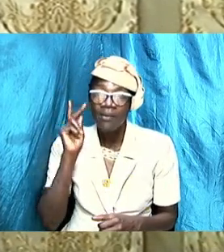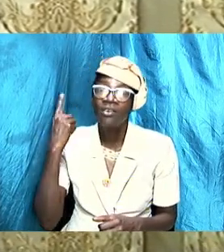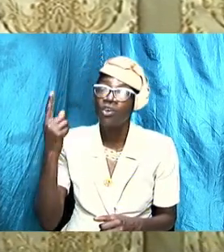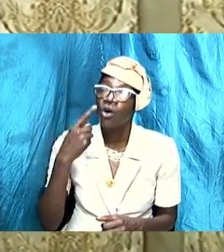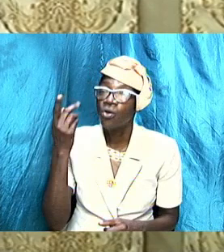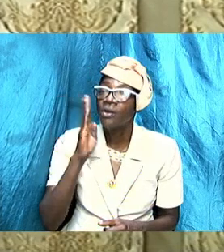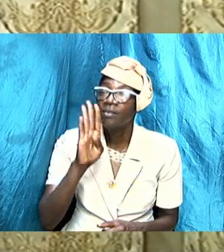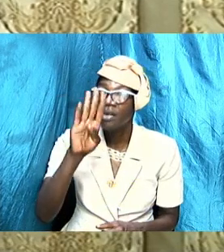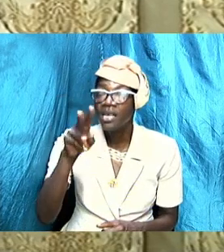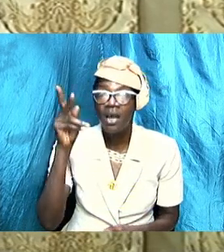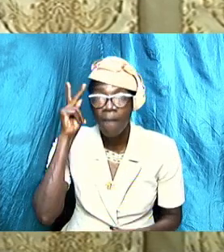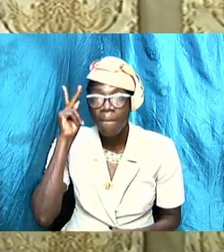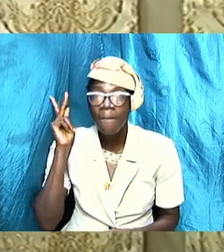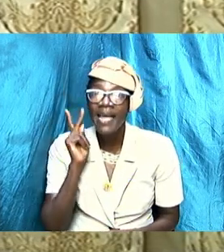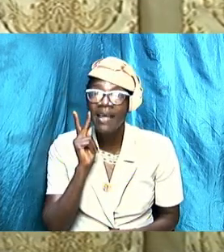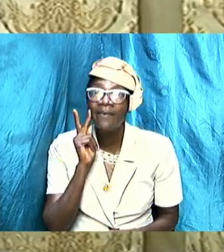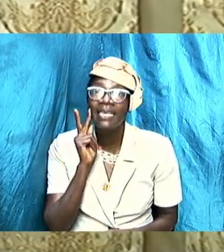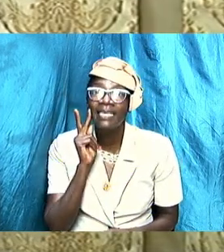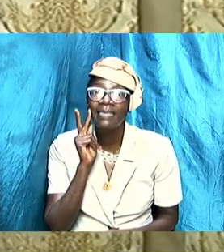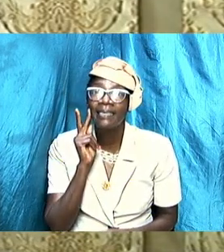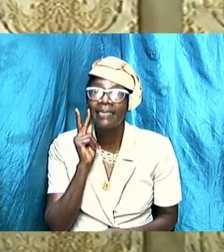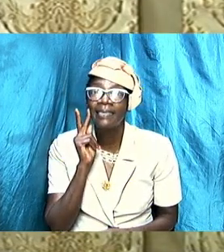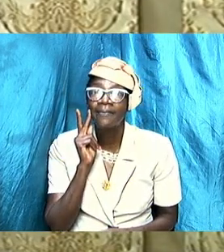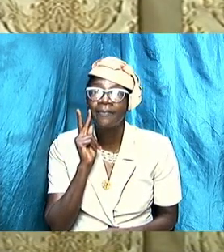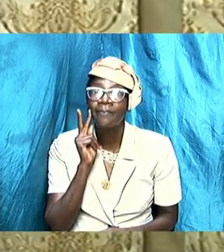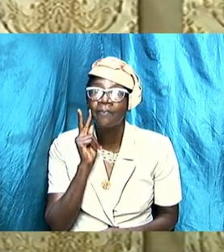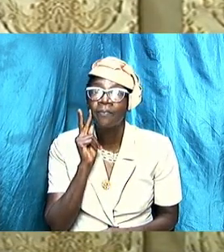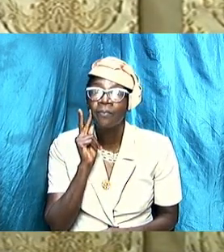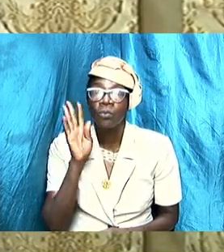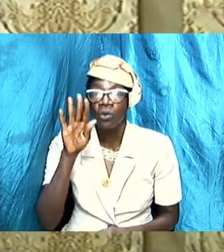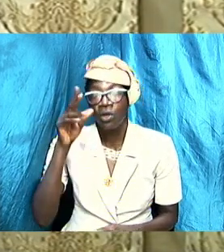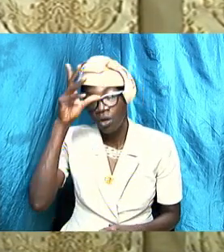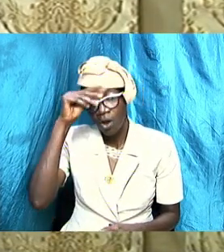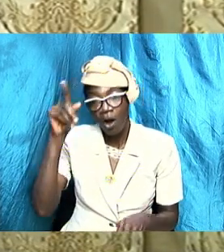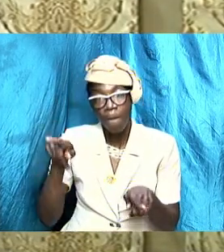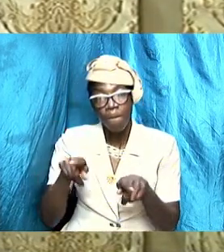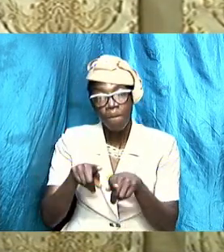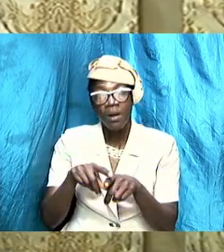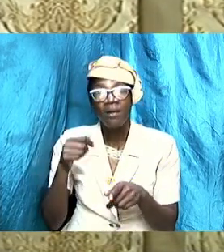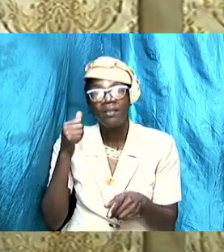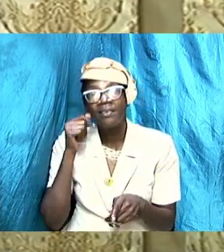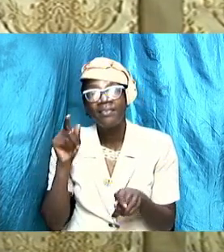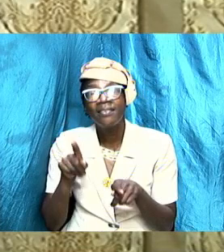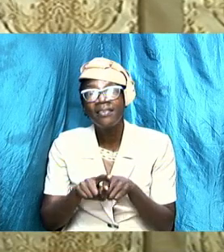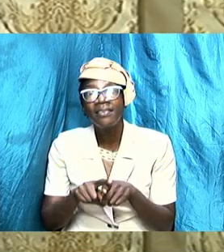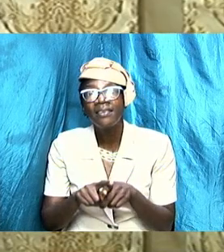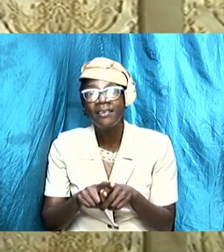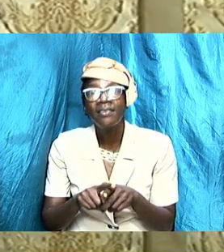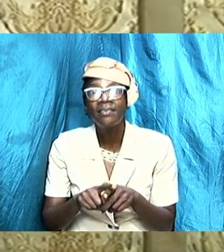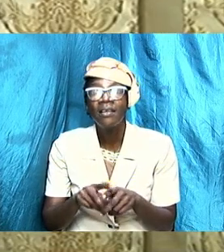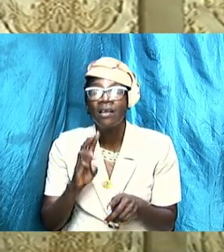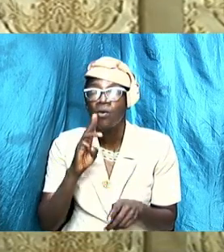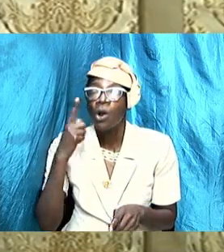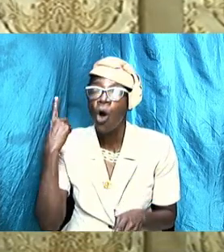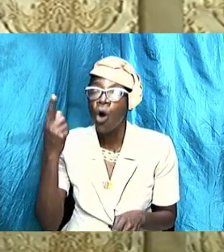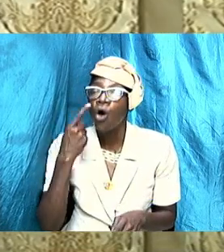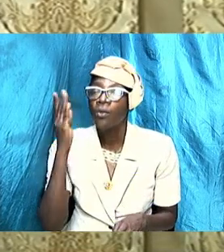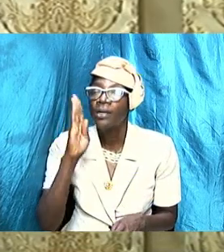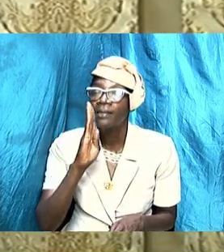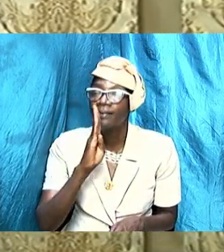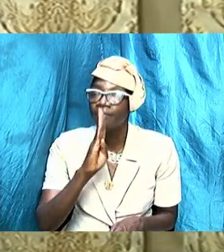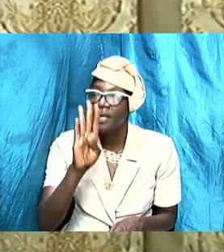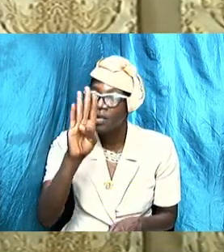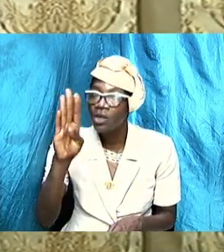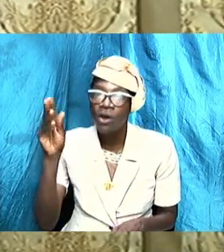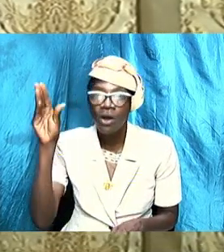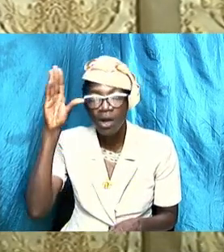parents right your brothers and sisters will always be your brothers and sisters